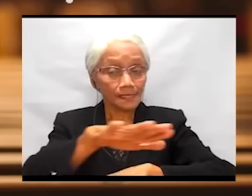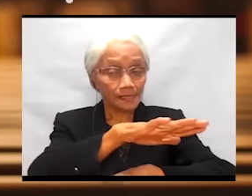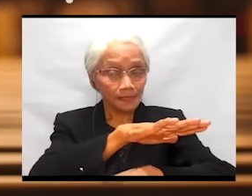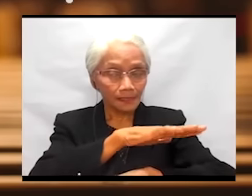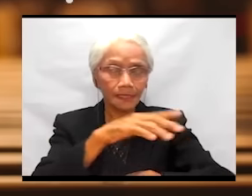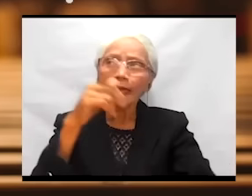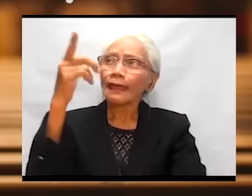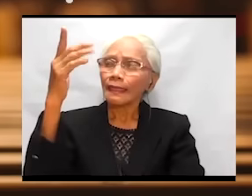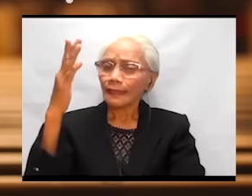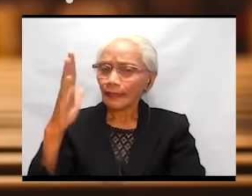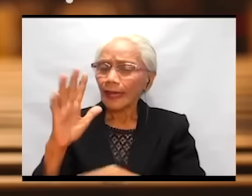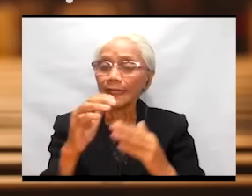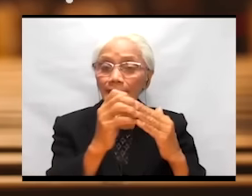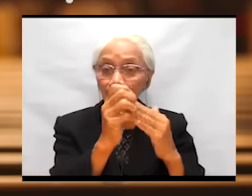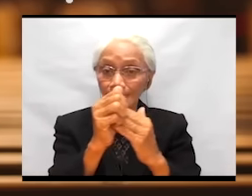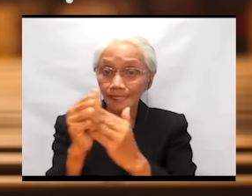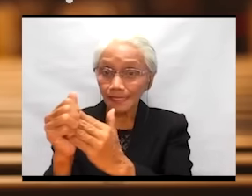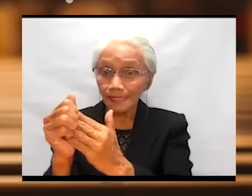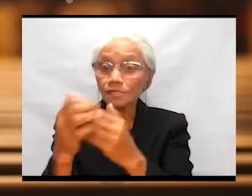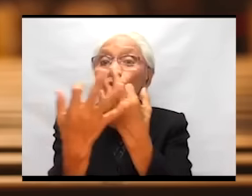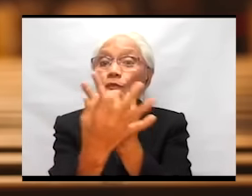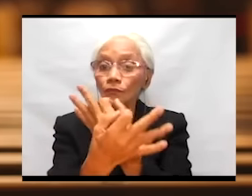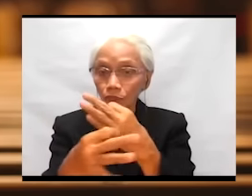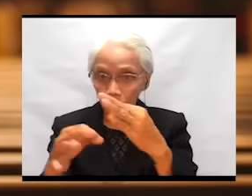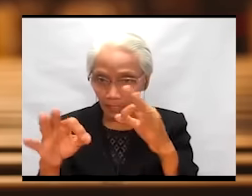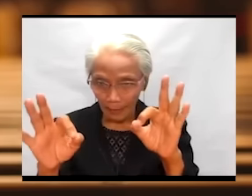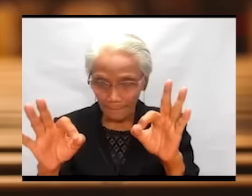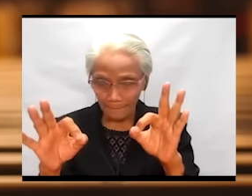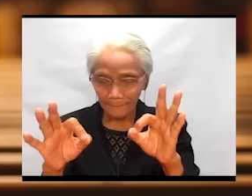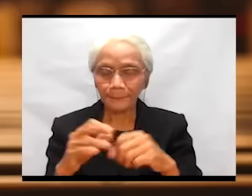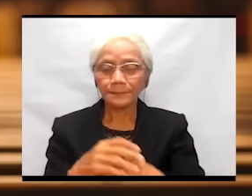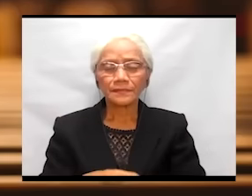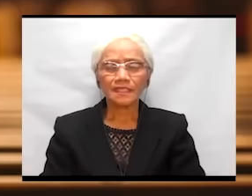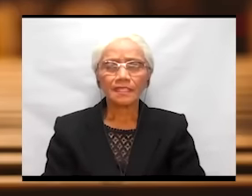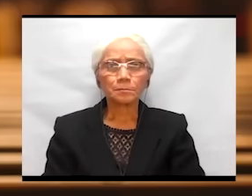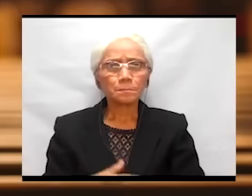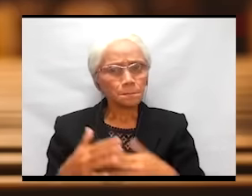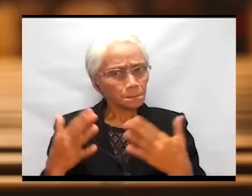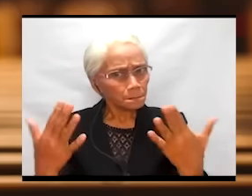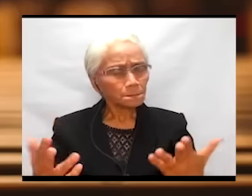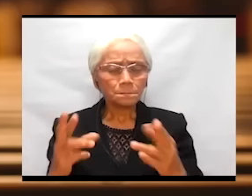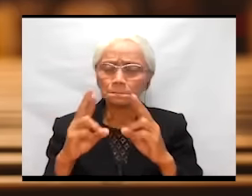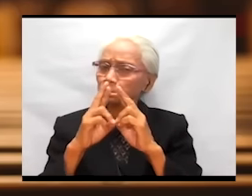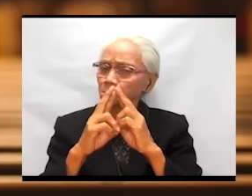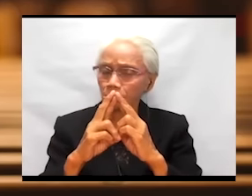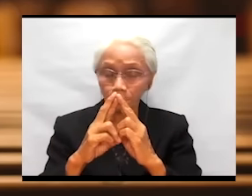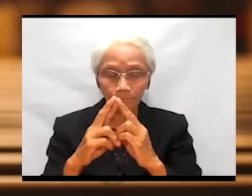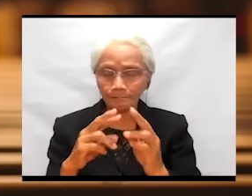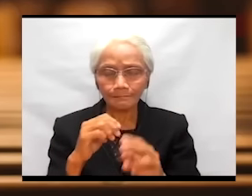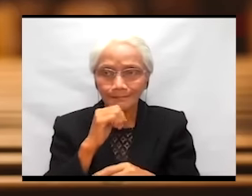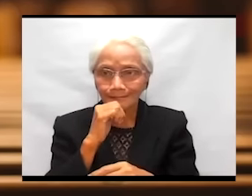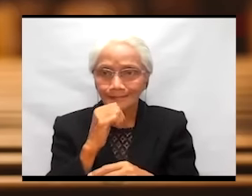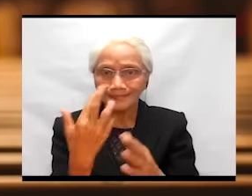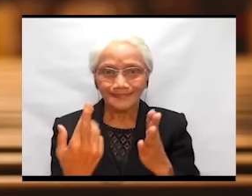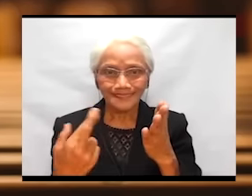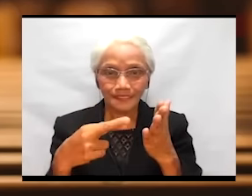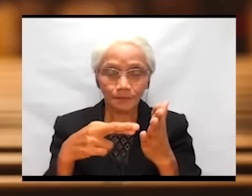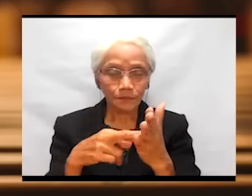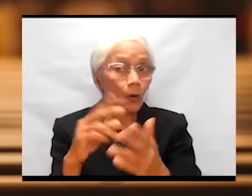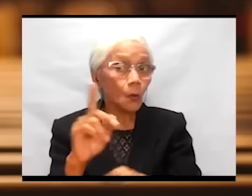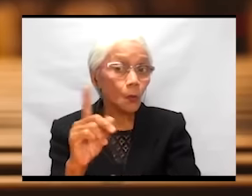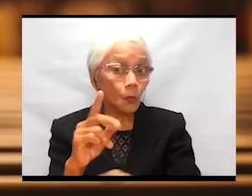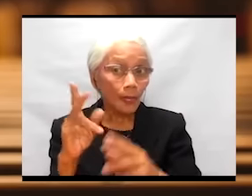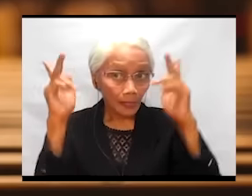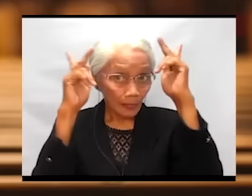Leads Us to Freedom. In this recollection, I will not repeat what Pope